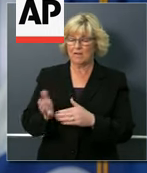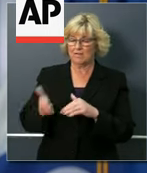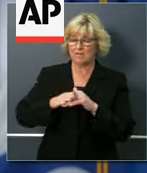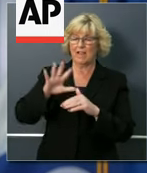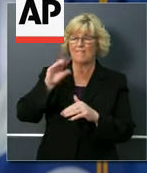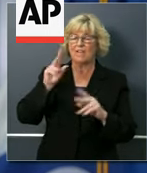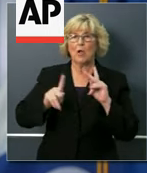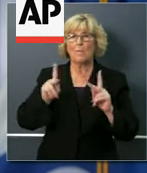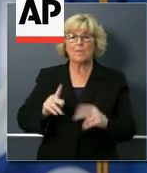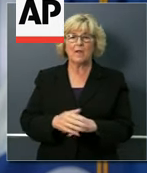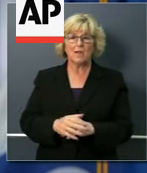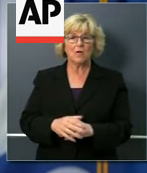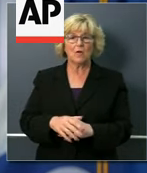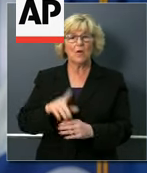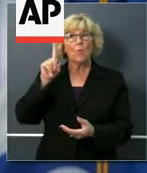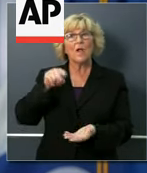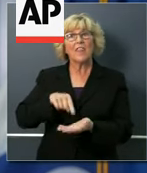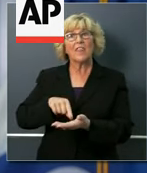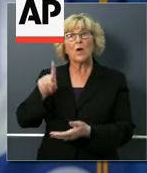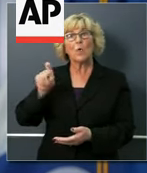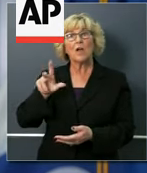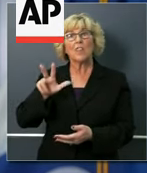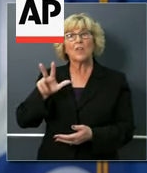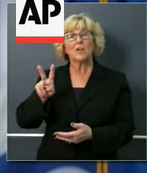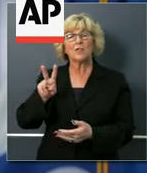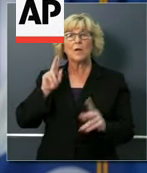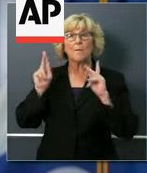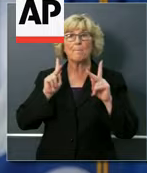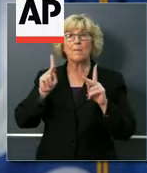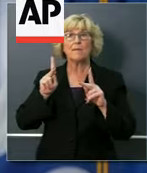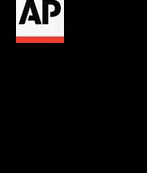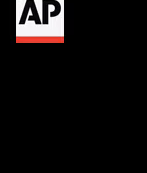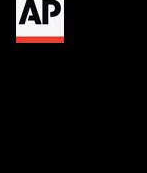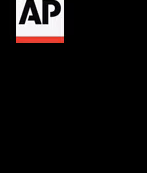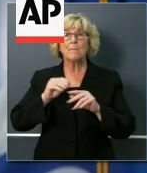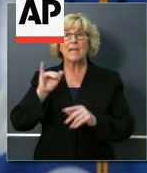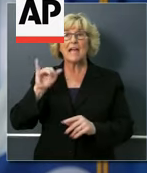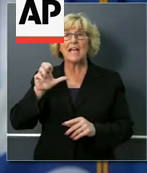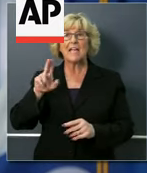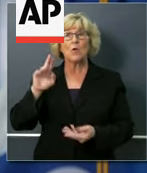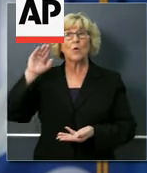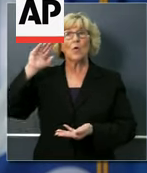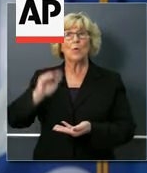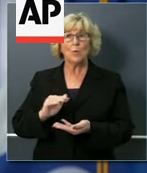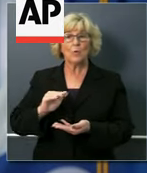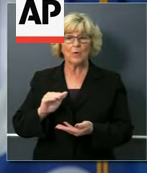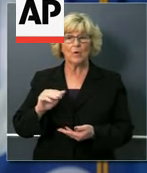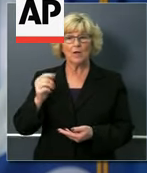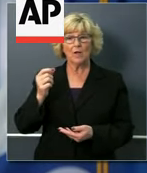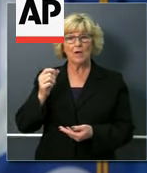1,132 individuals are in our ICUs. That number of 1